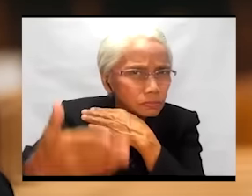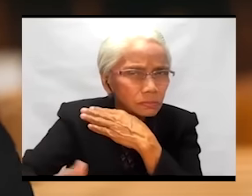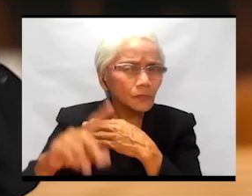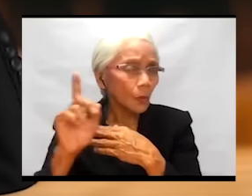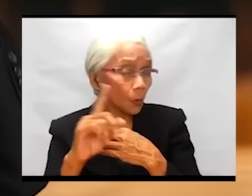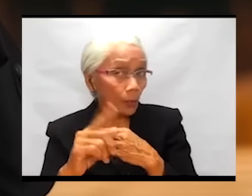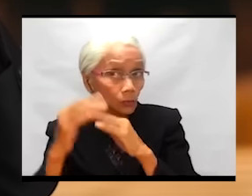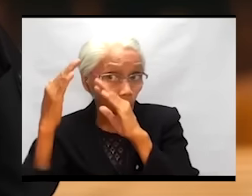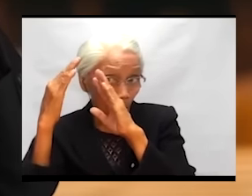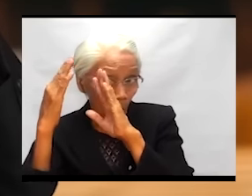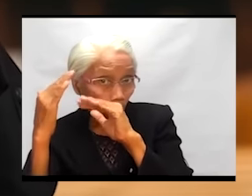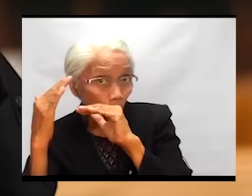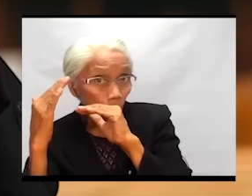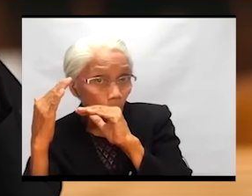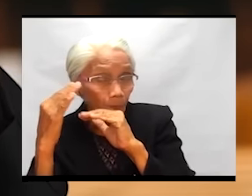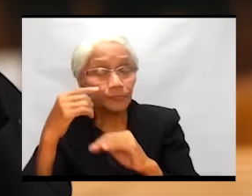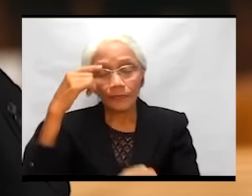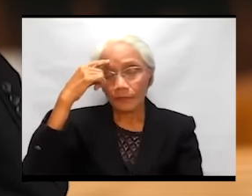What we hope for